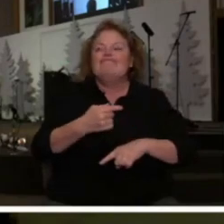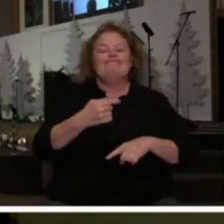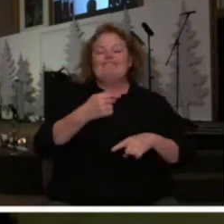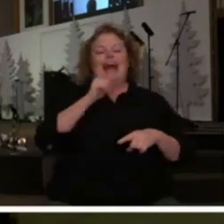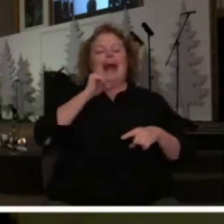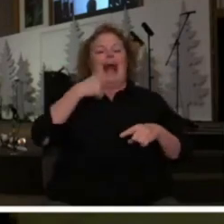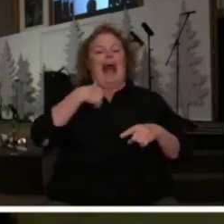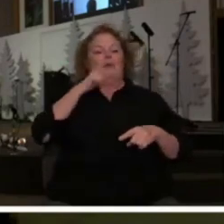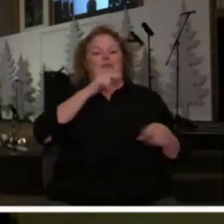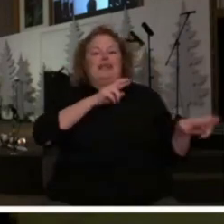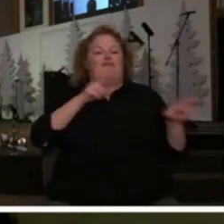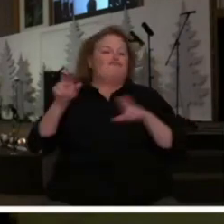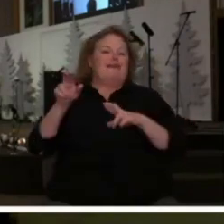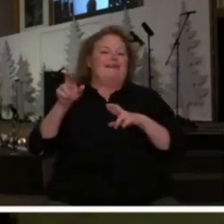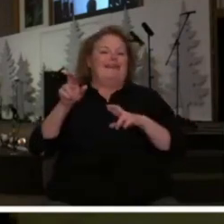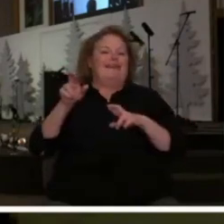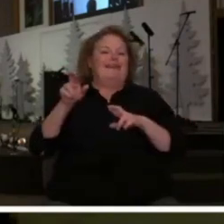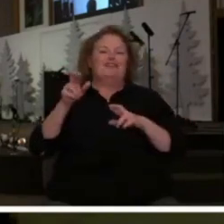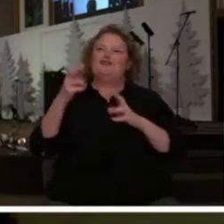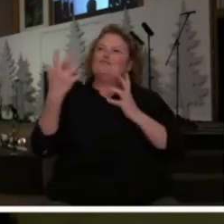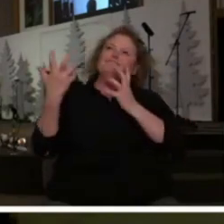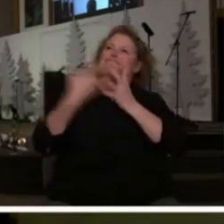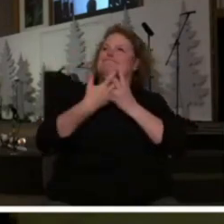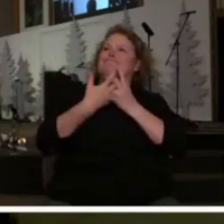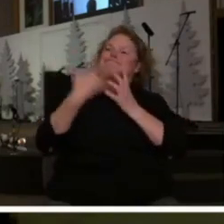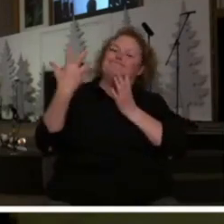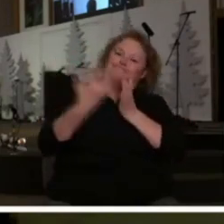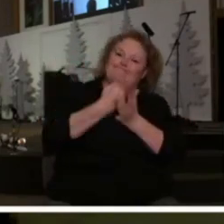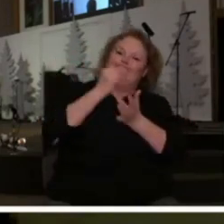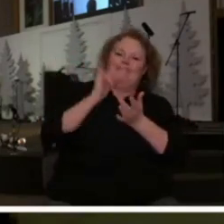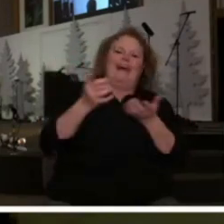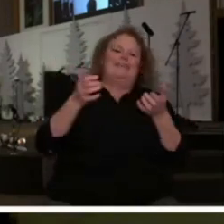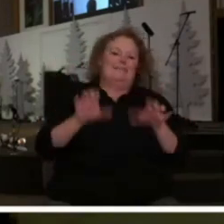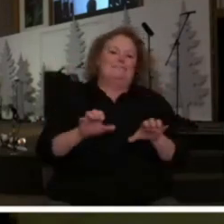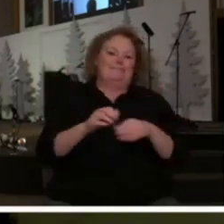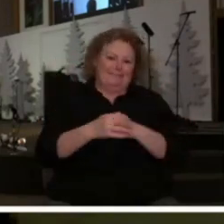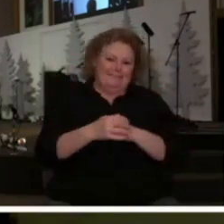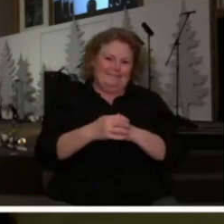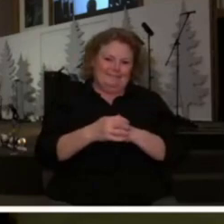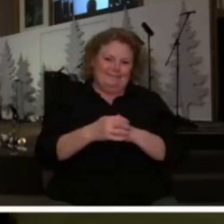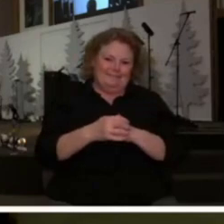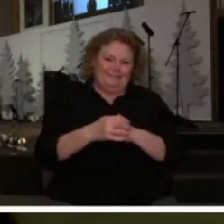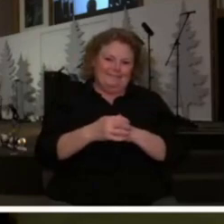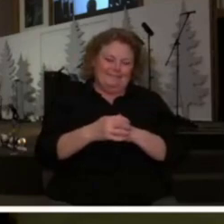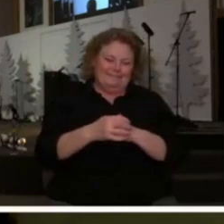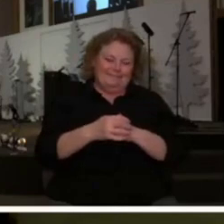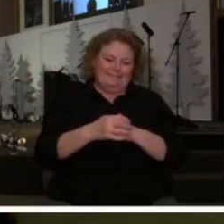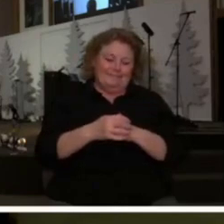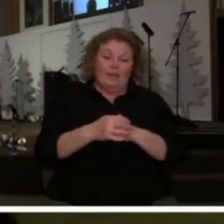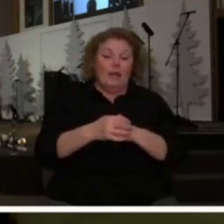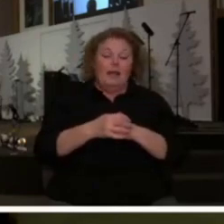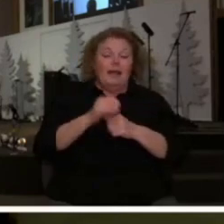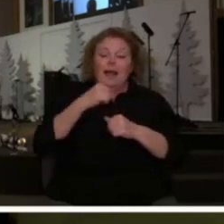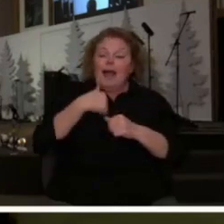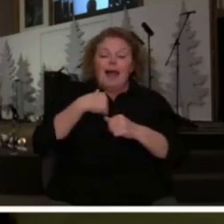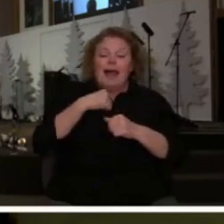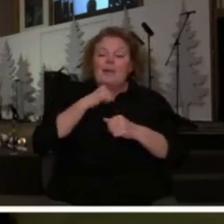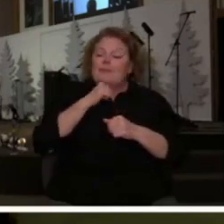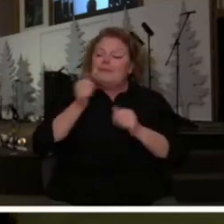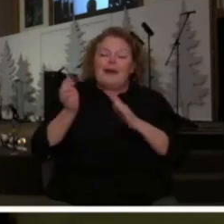place or in a spiritual position where I could seize the opportunity for a suddenly because I was unprepared?